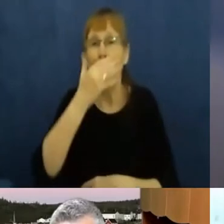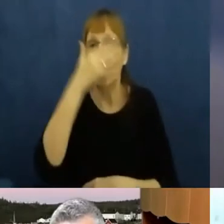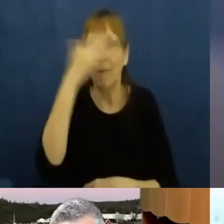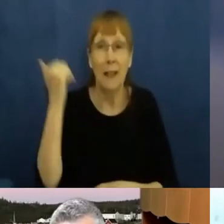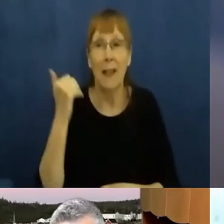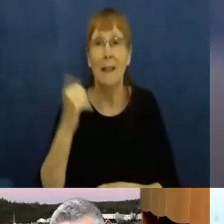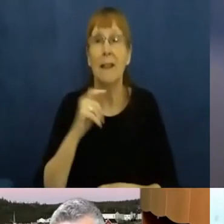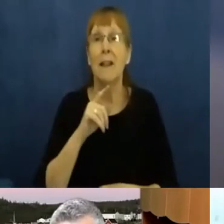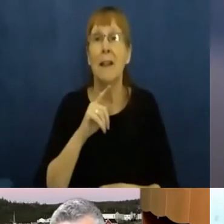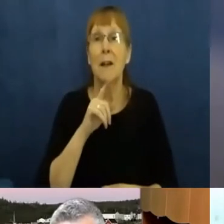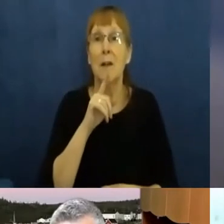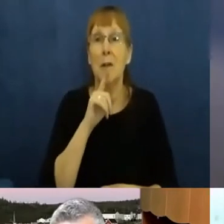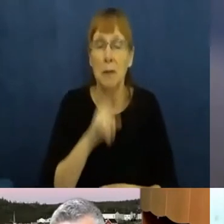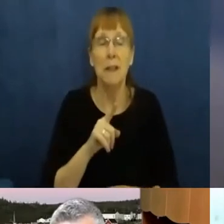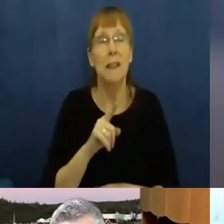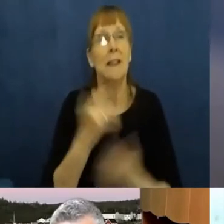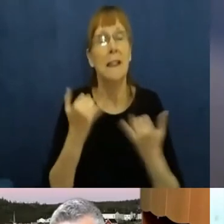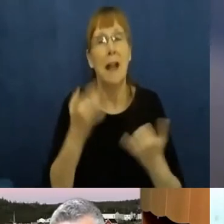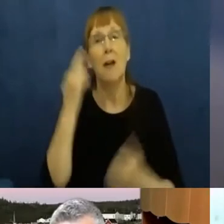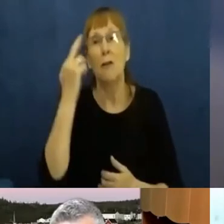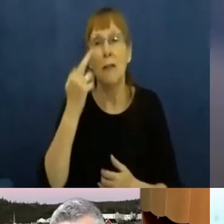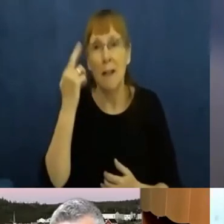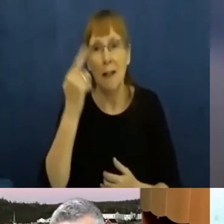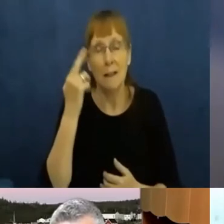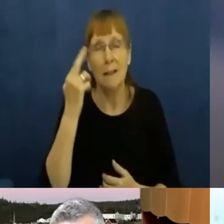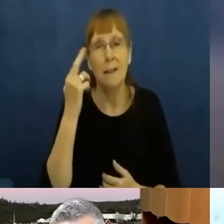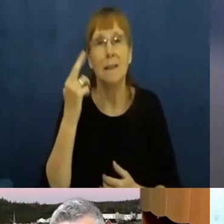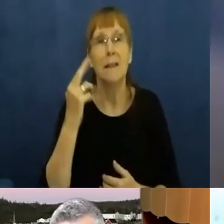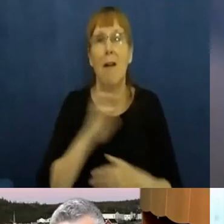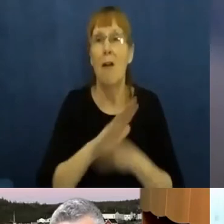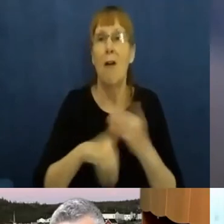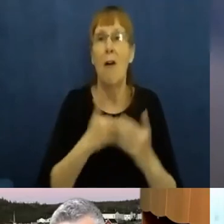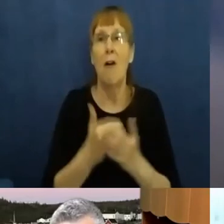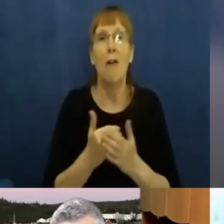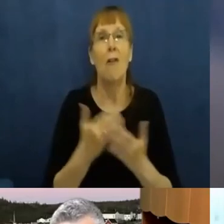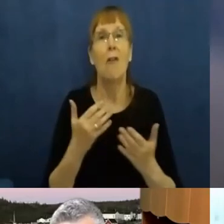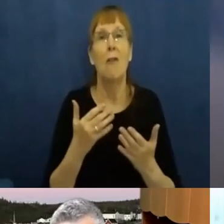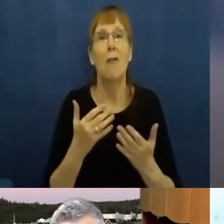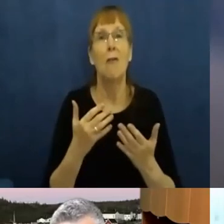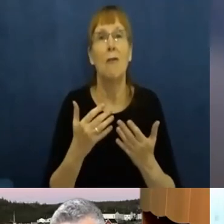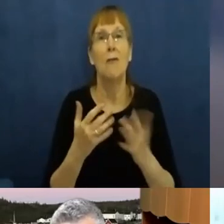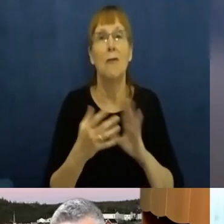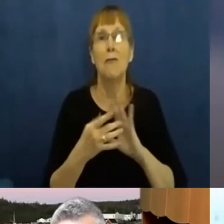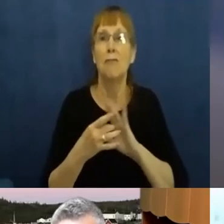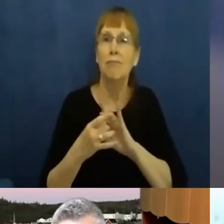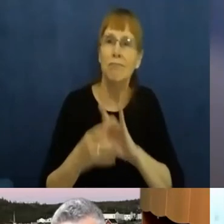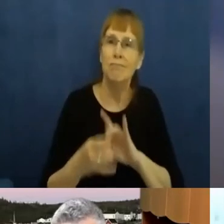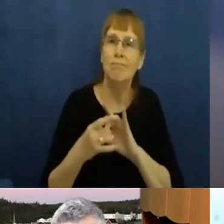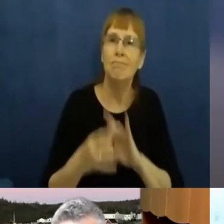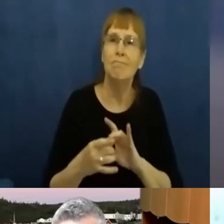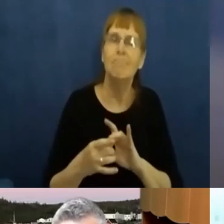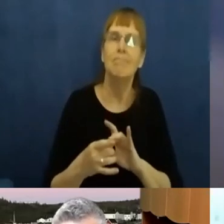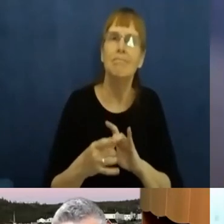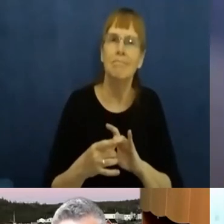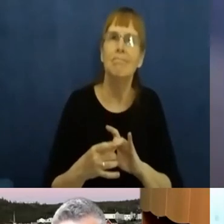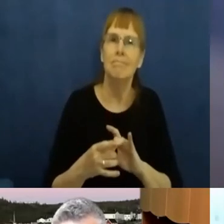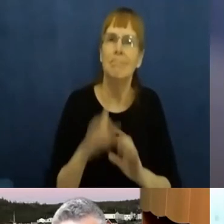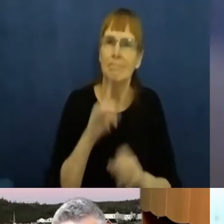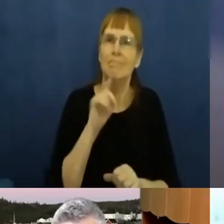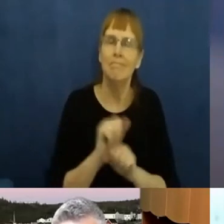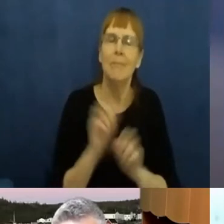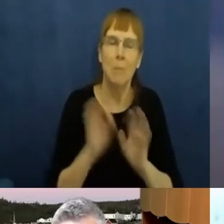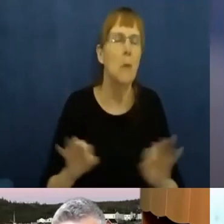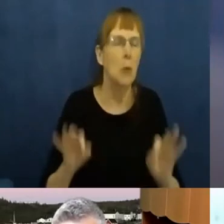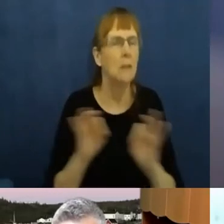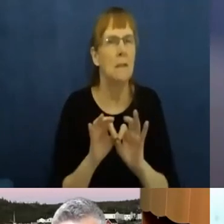it really has made us realize all our relations, what's important to us as, as human beings, as